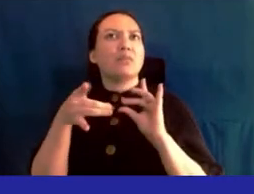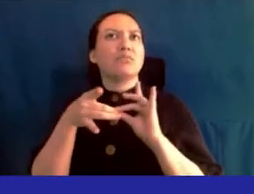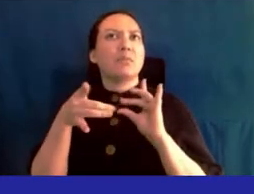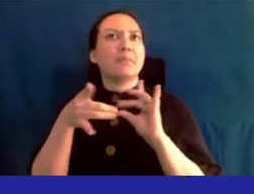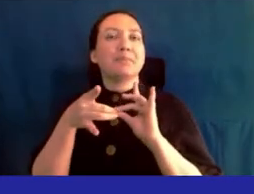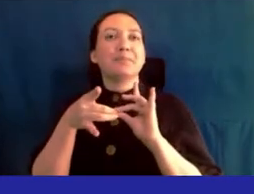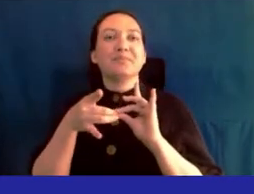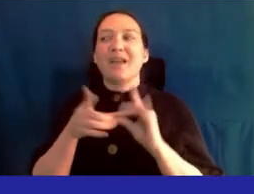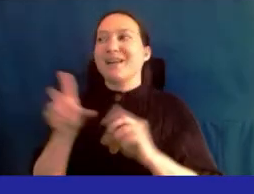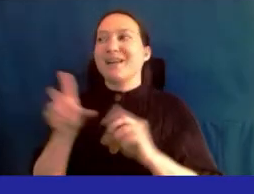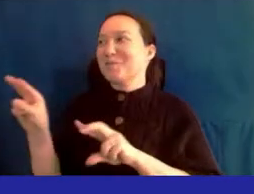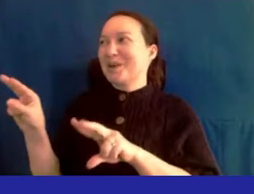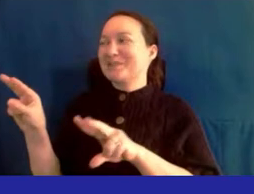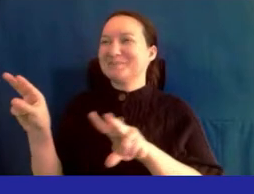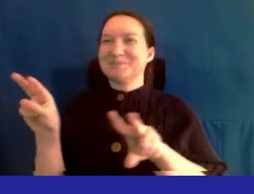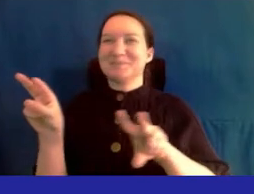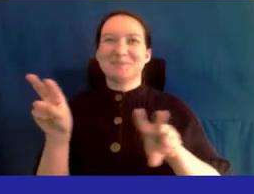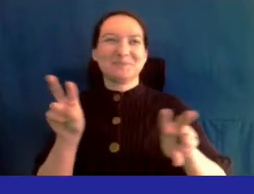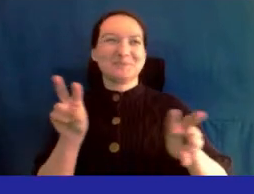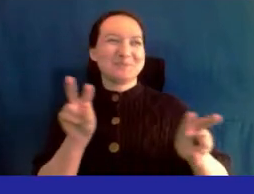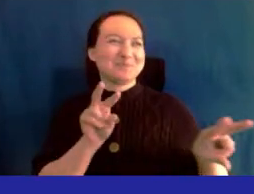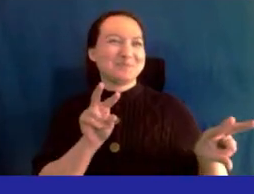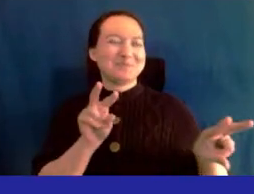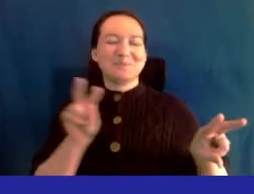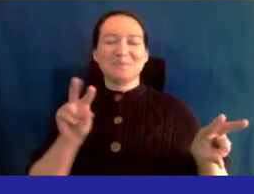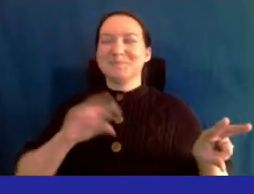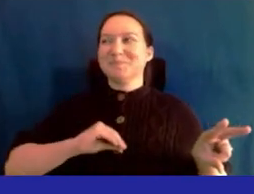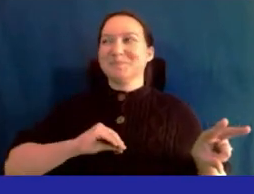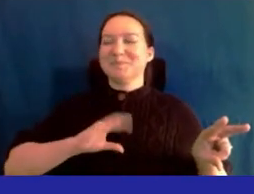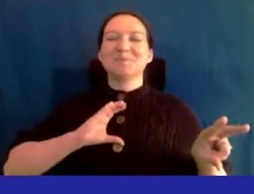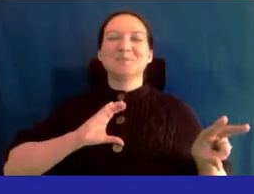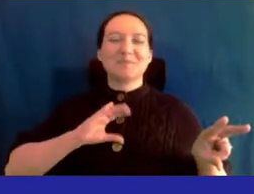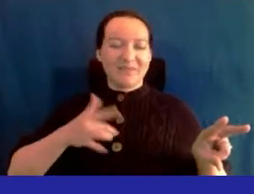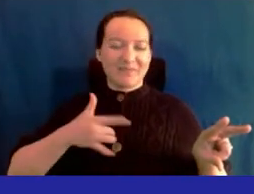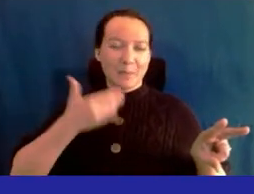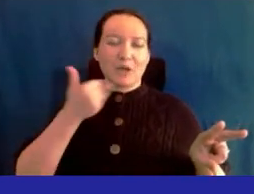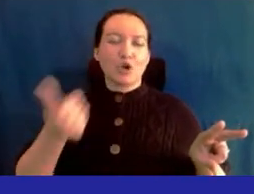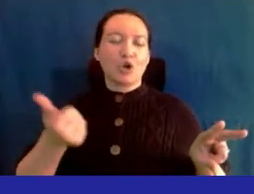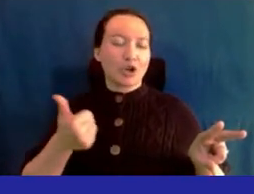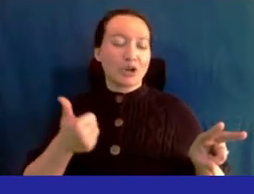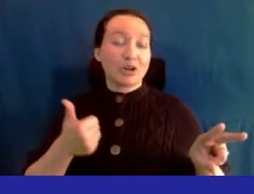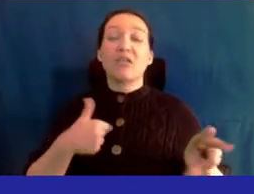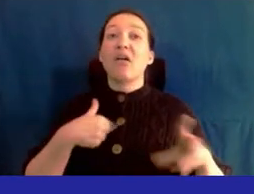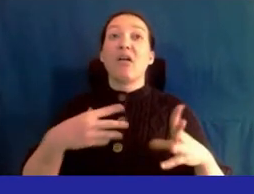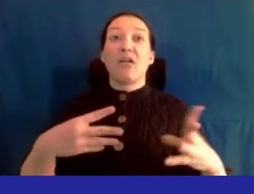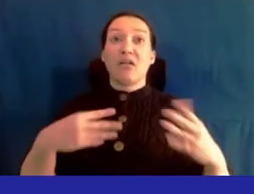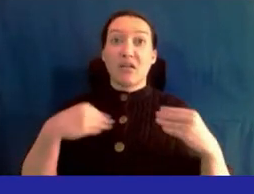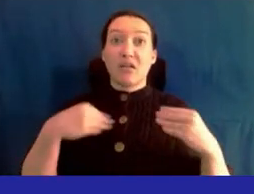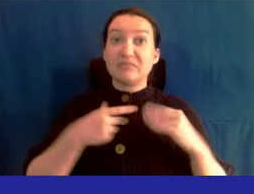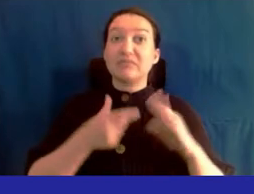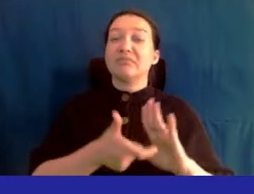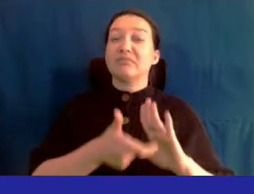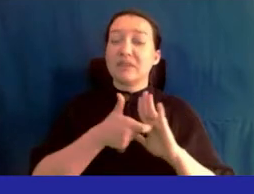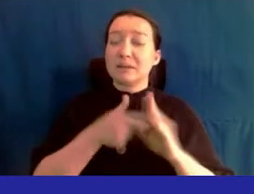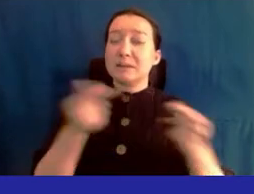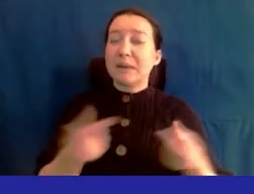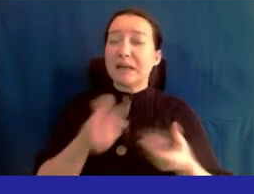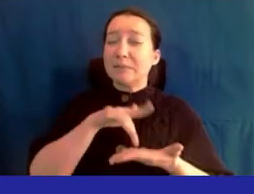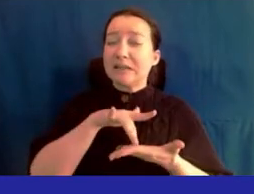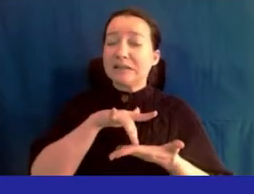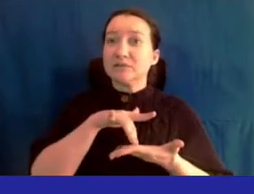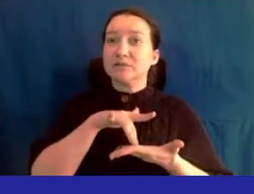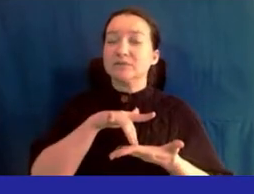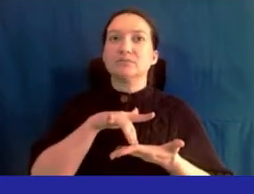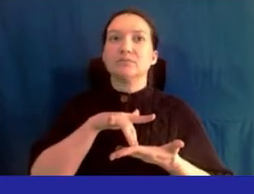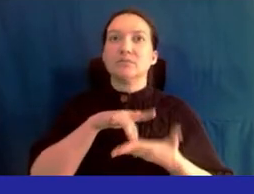I watched, and I began to feel better. I was admitted the necessary painkillers. They